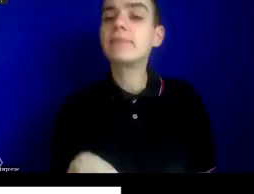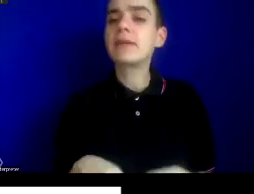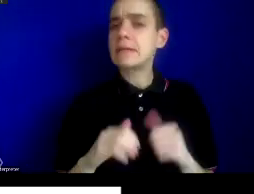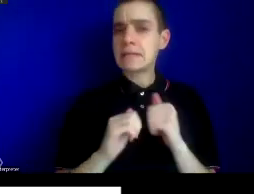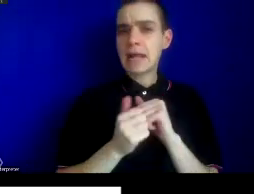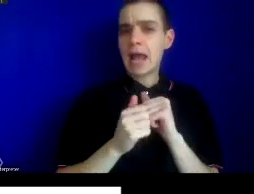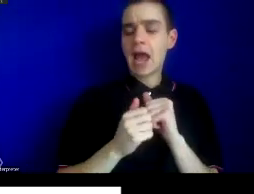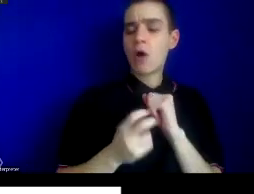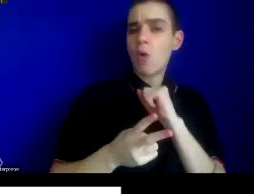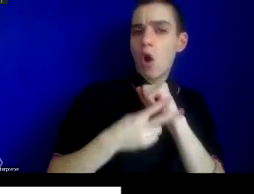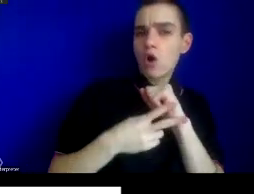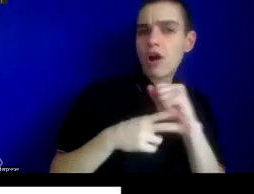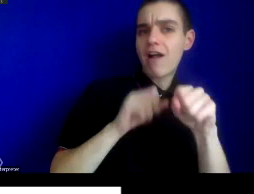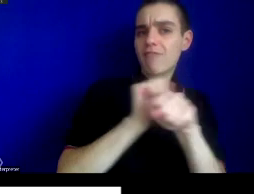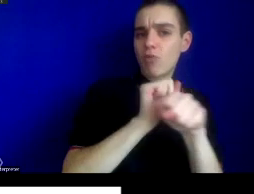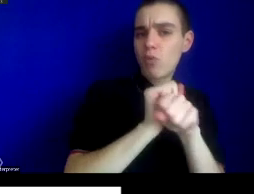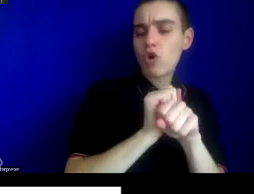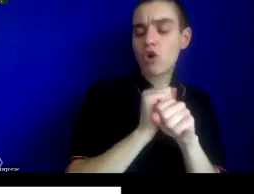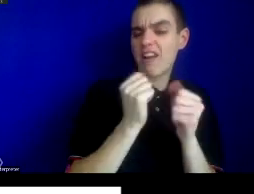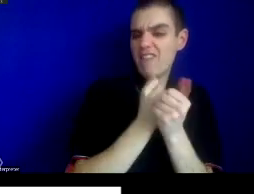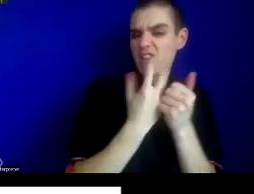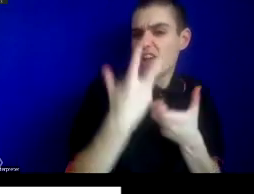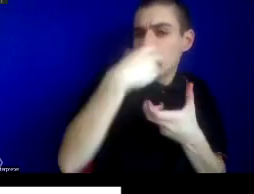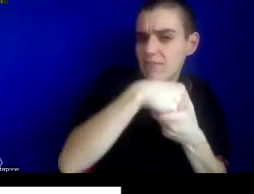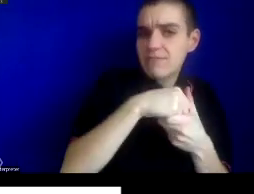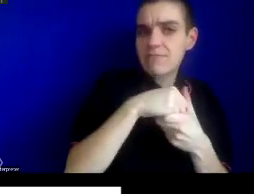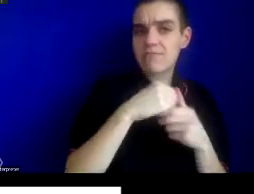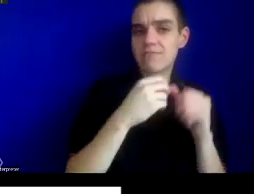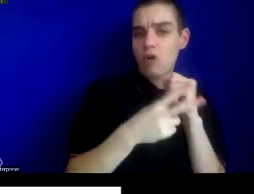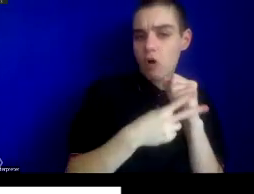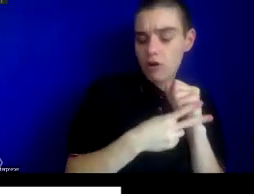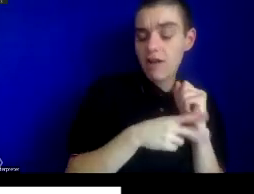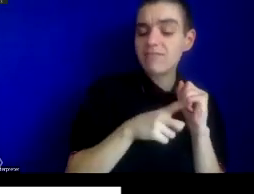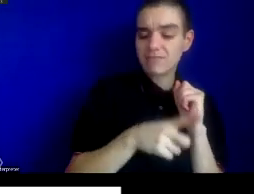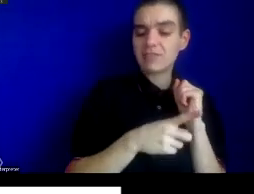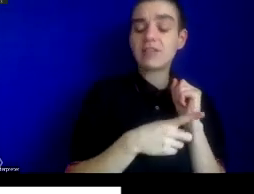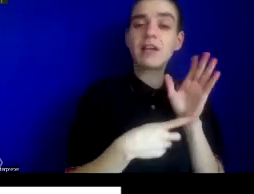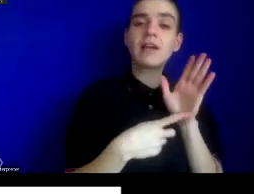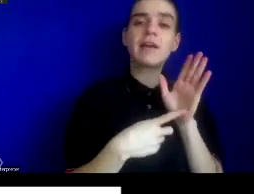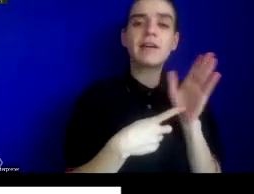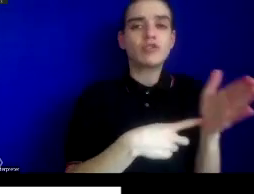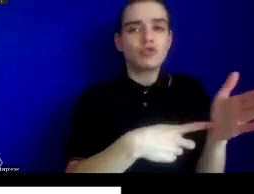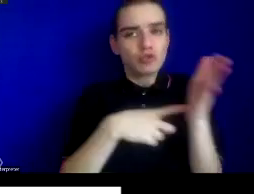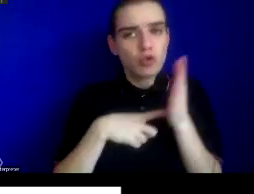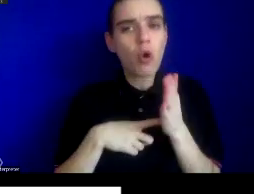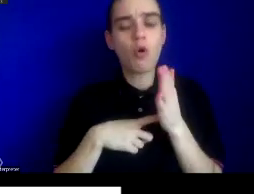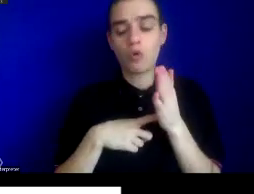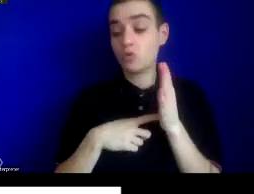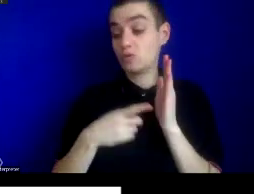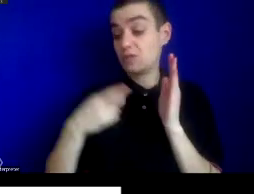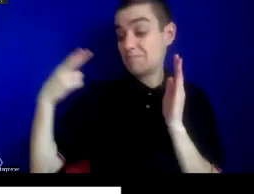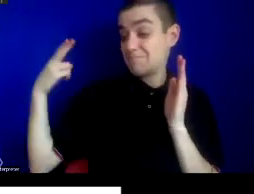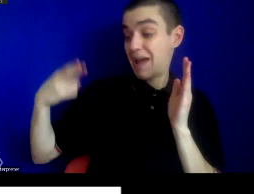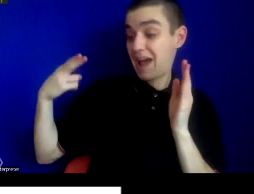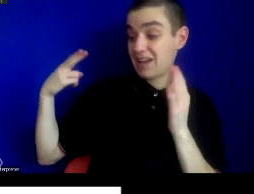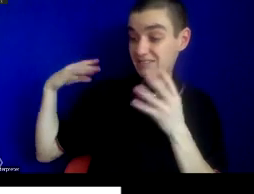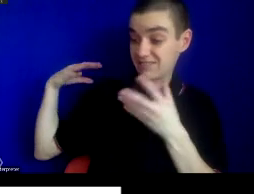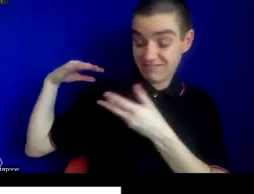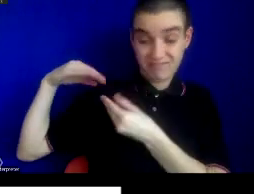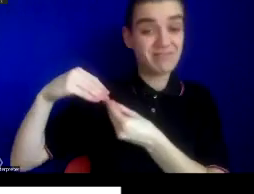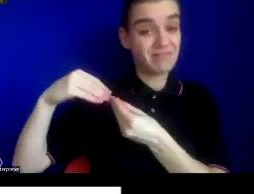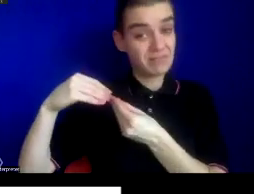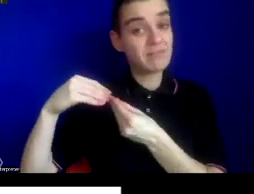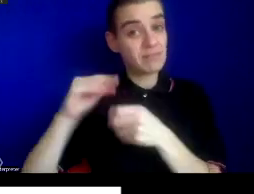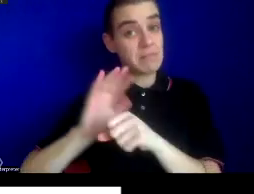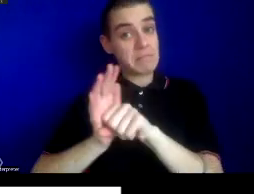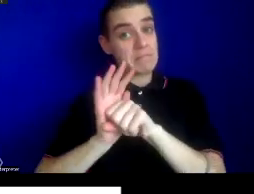materials within archives not only explain to us, you know, how past pandemics were responded to, but